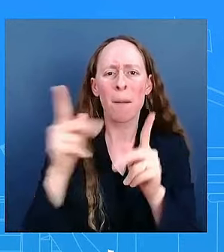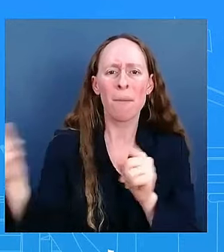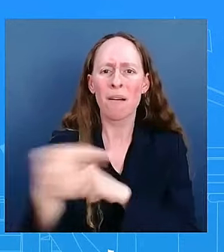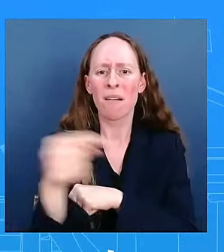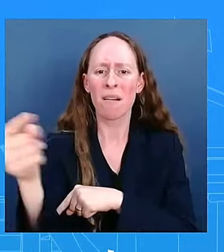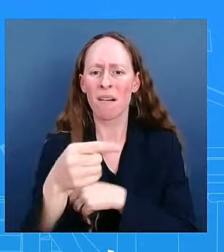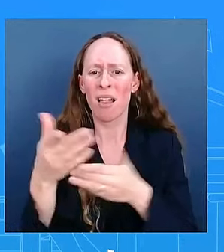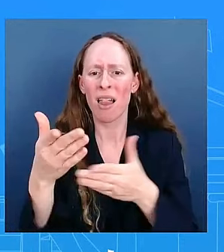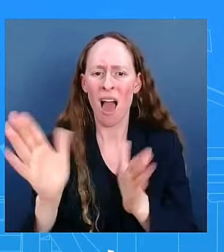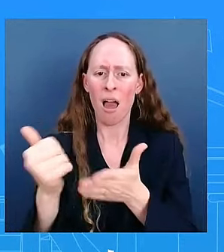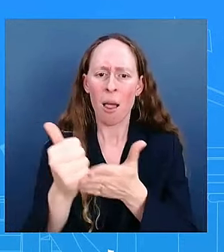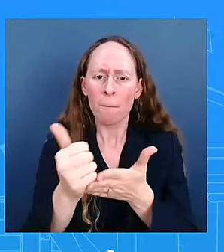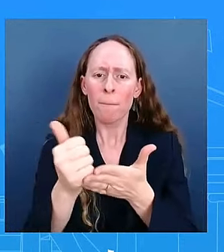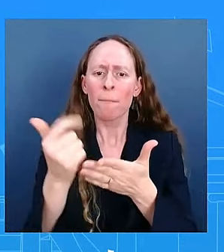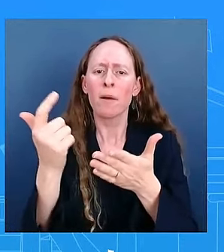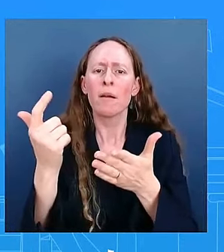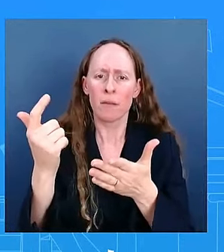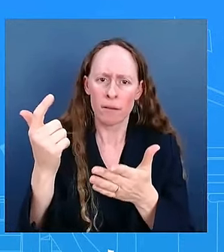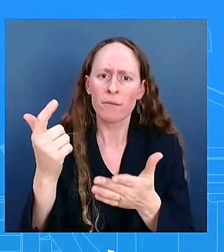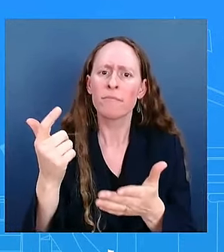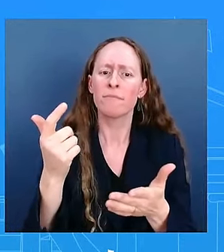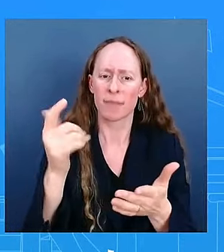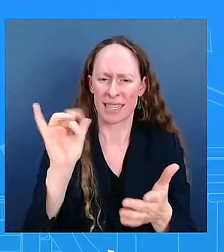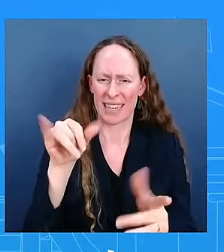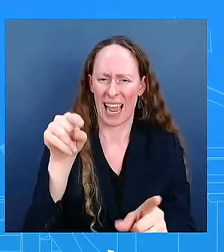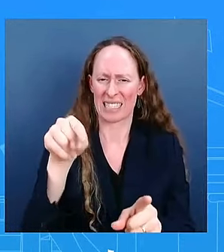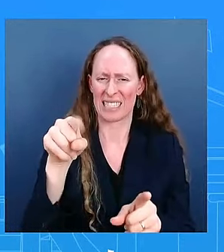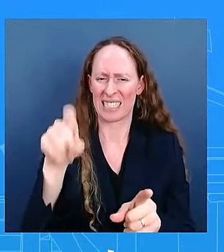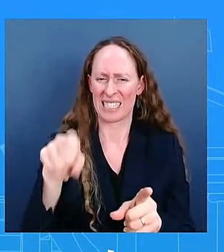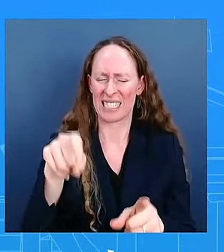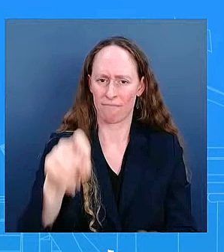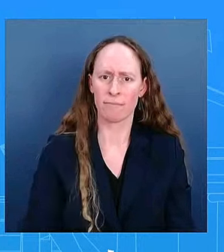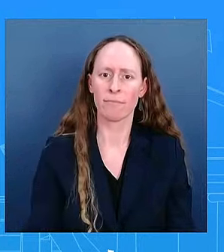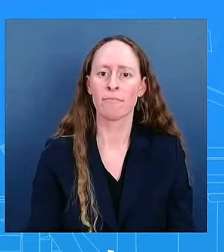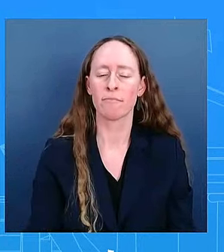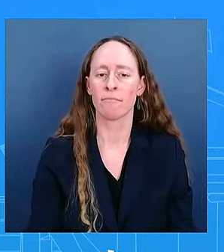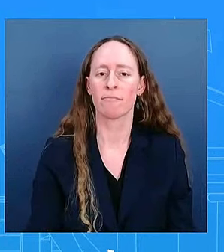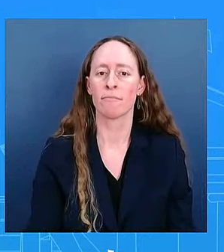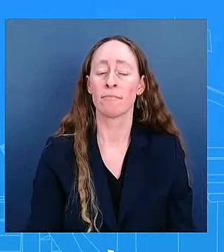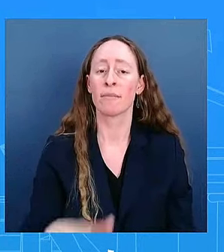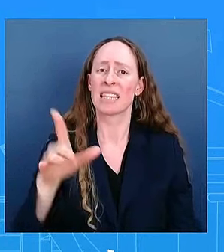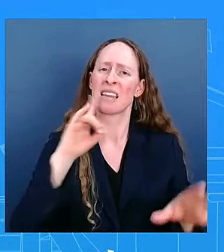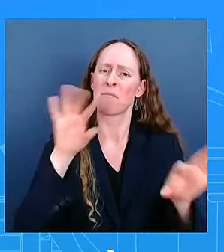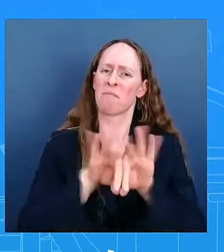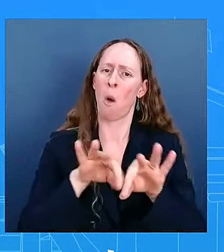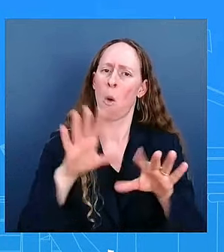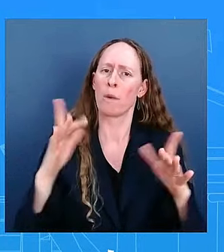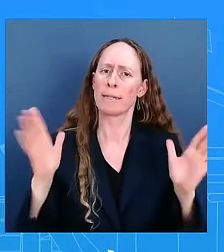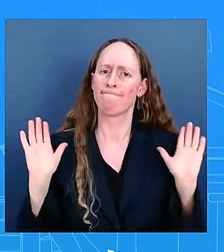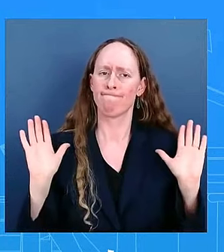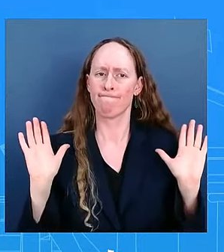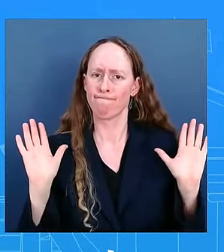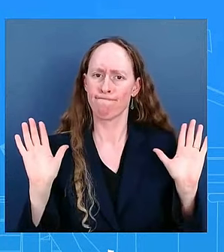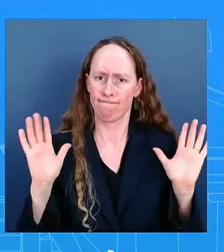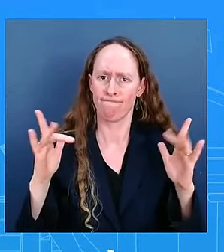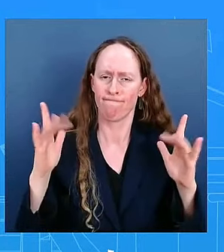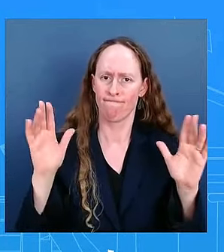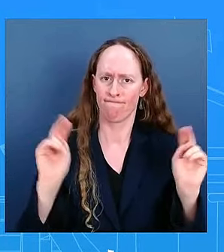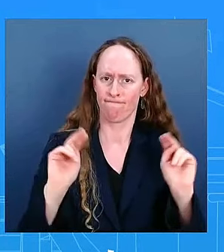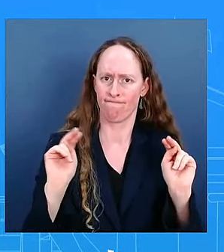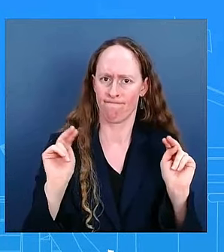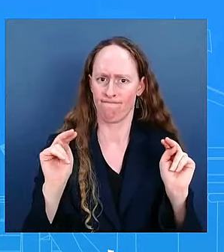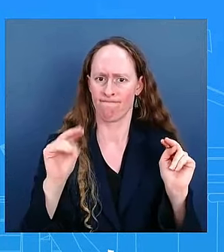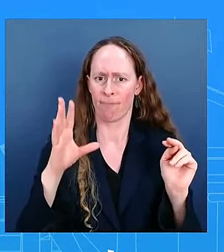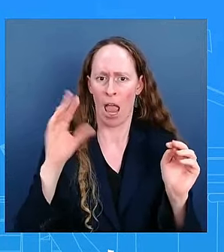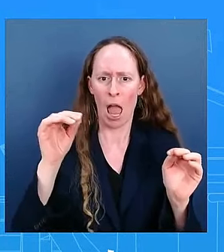unrah's impartially and neutrality including to uh respond to allegations as you have all covered uh to ties